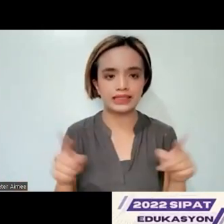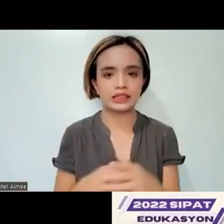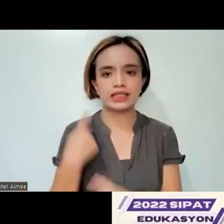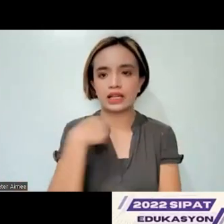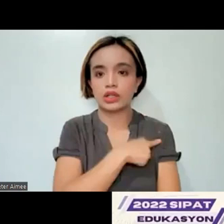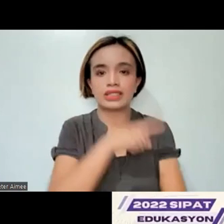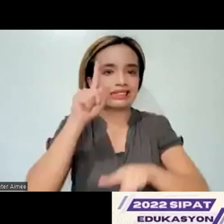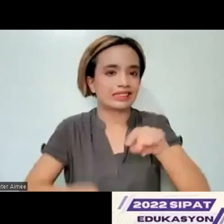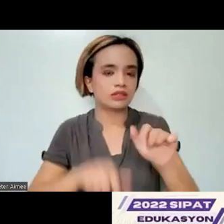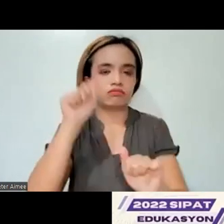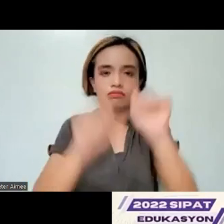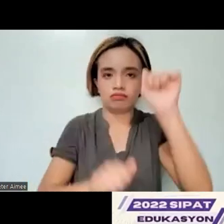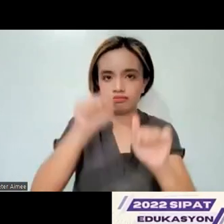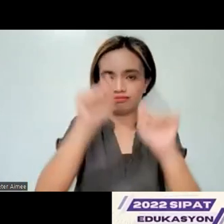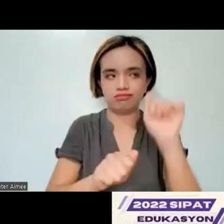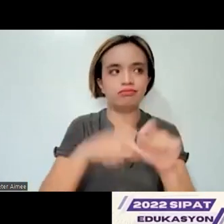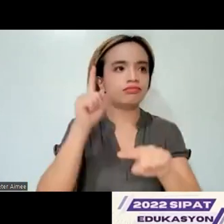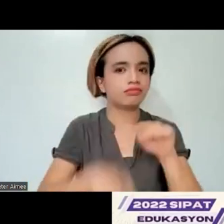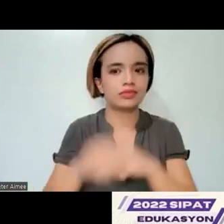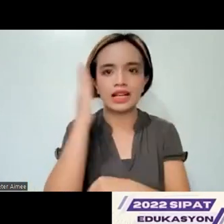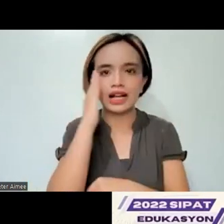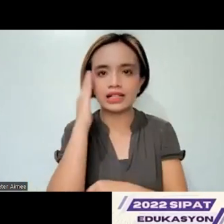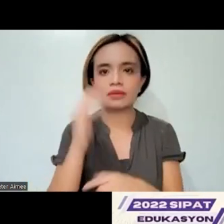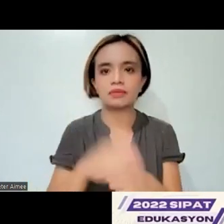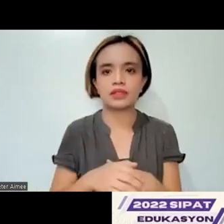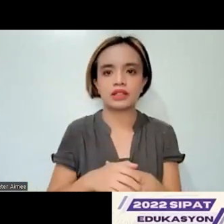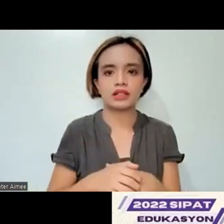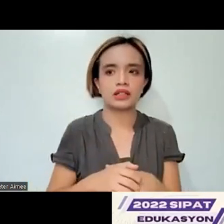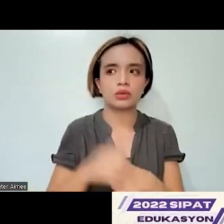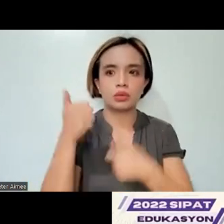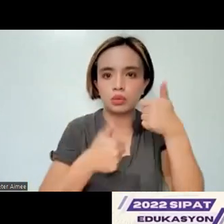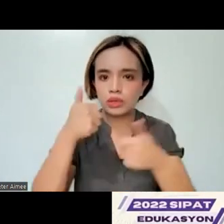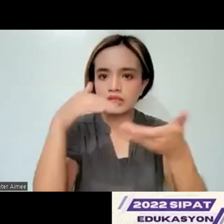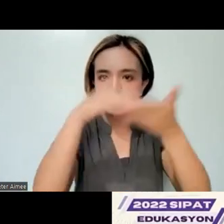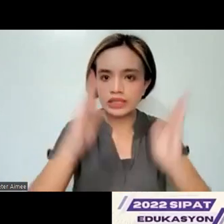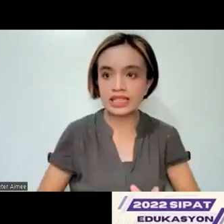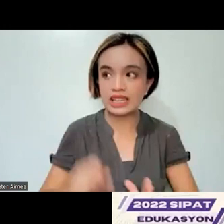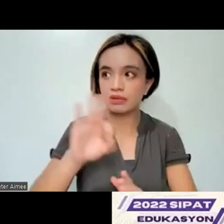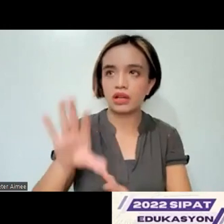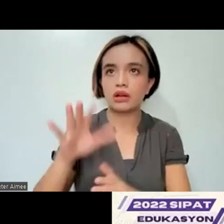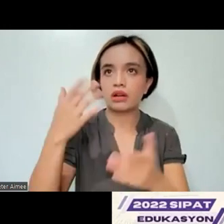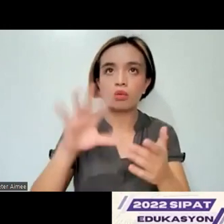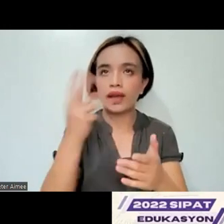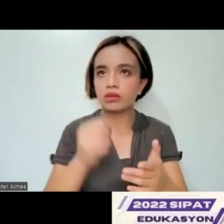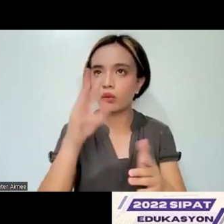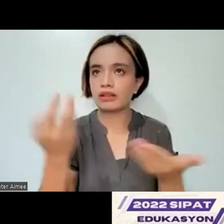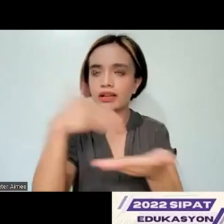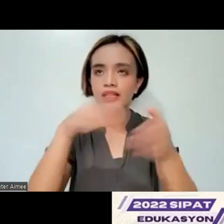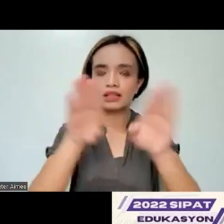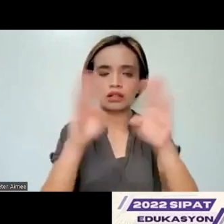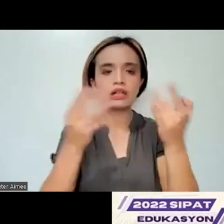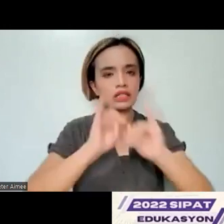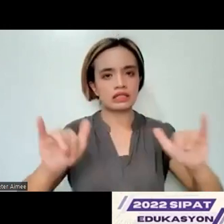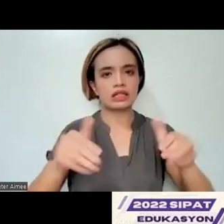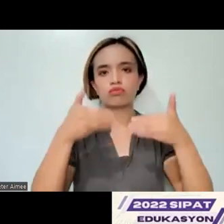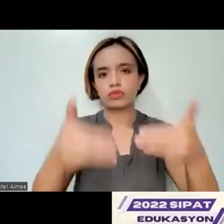assess and we cannot determine with certainty when things will open up again so we can continue with our assessments,